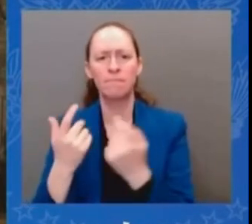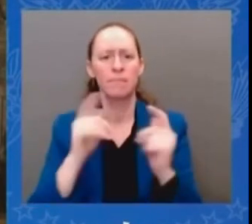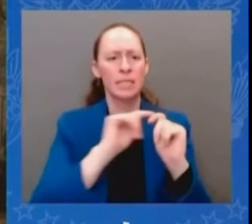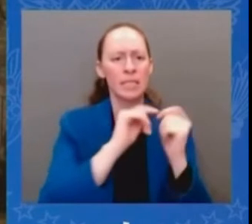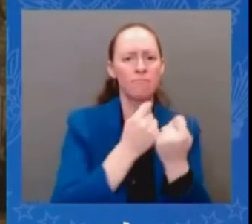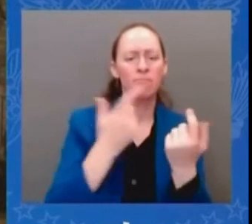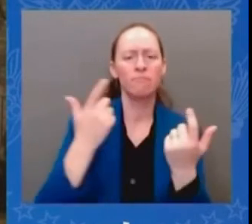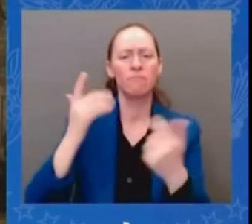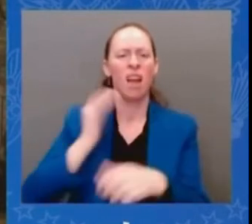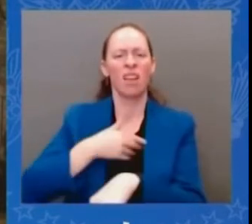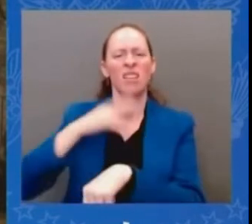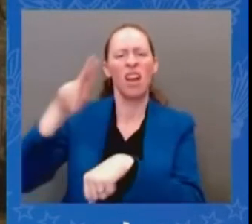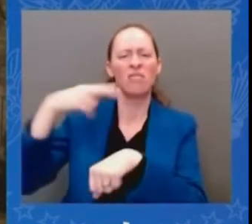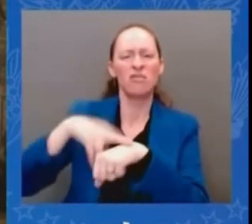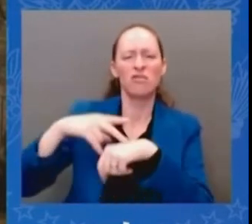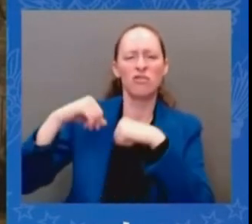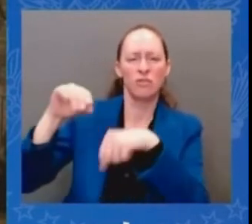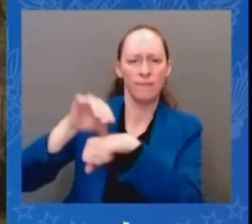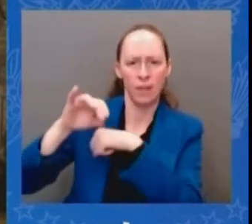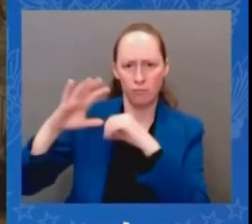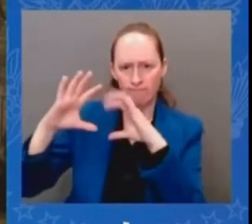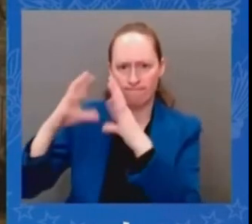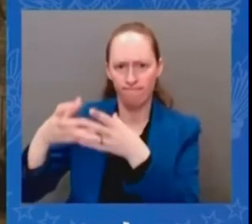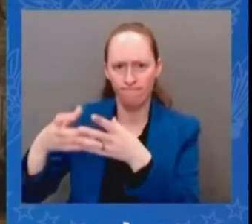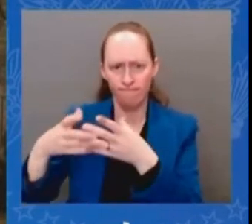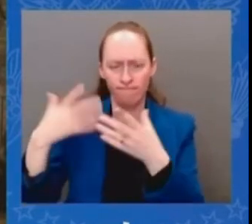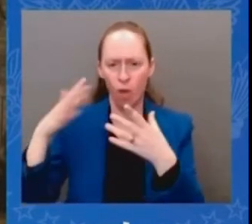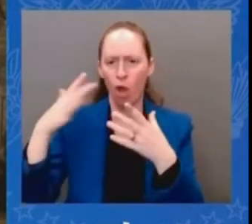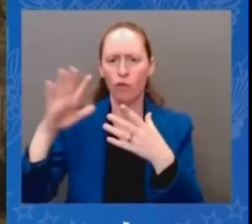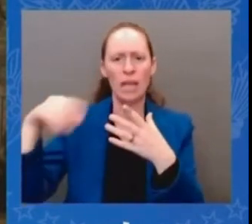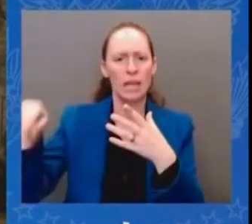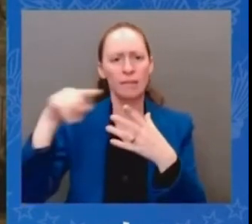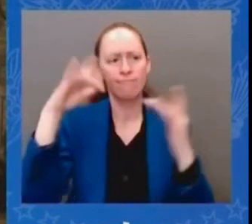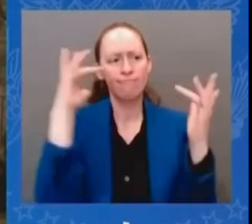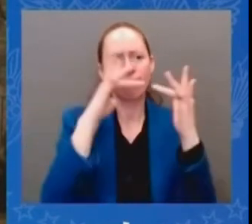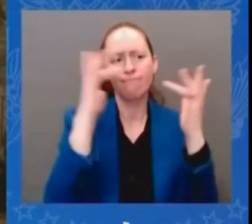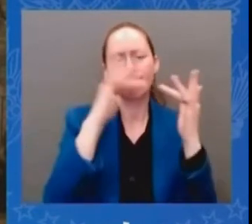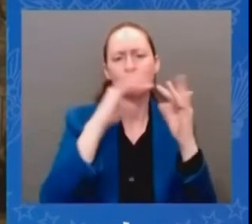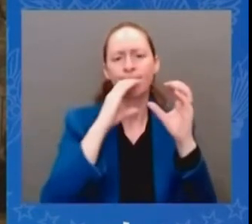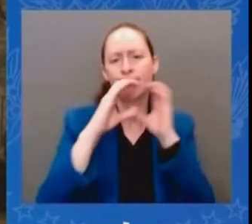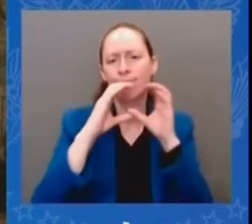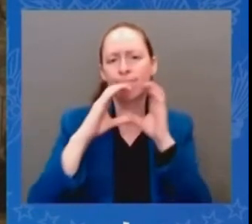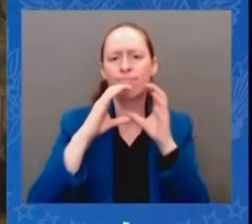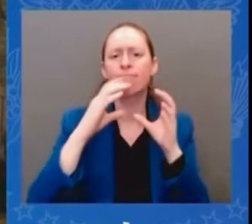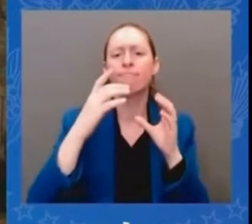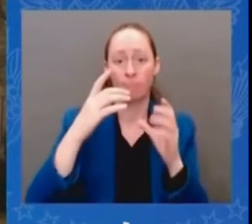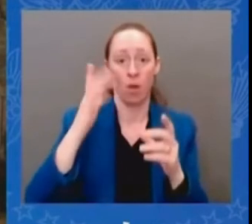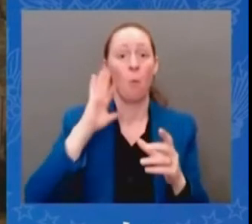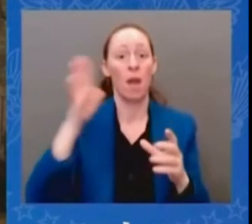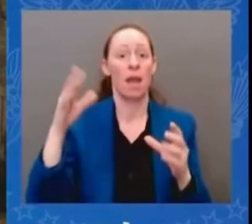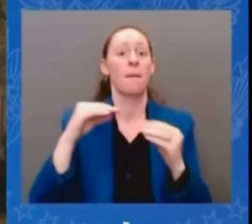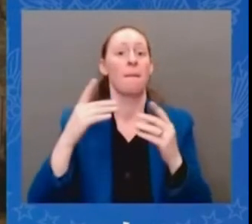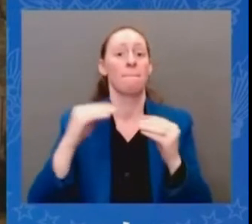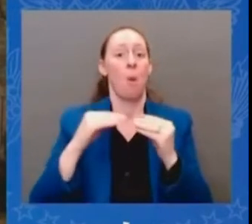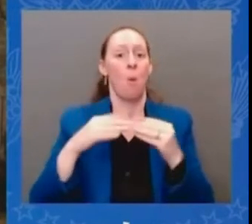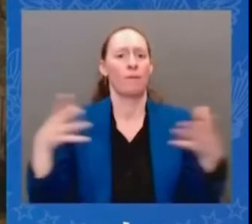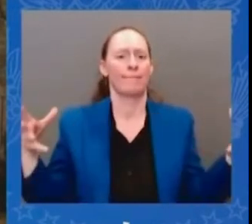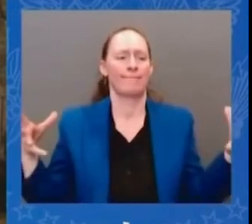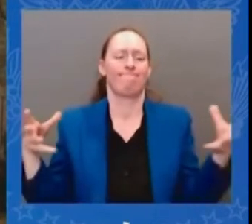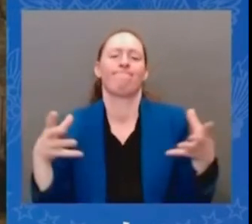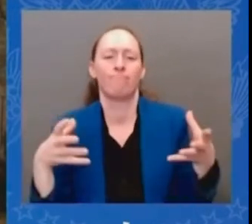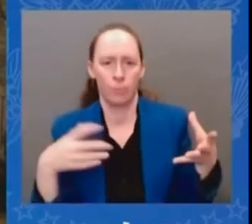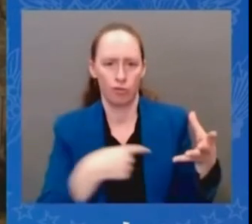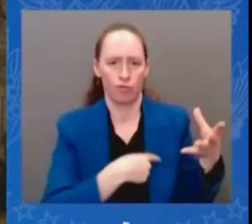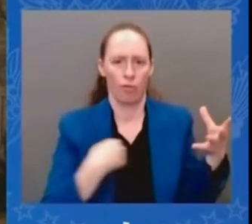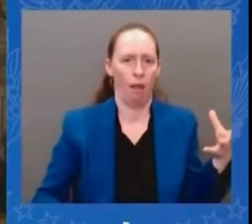from china to see we're not going to be able to work everything out i'm not suggesting this kind of this is kumbaya you know everybody is going to go